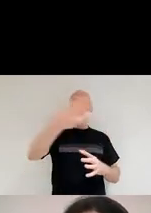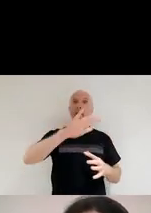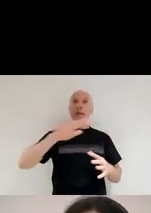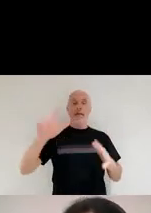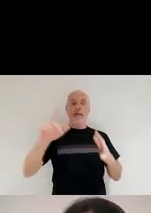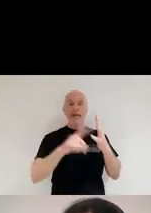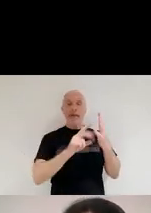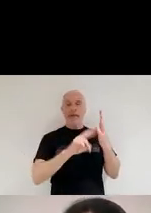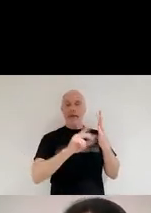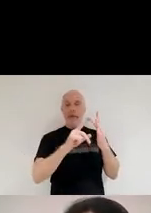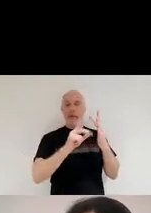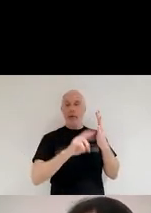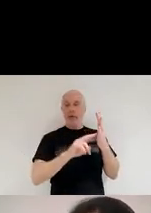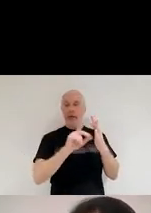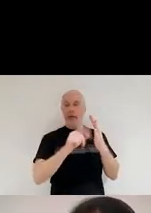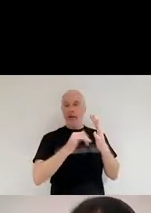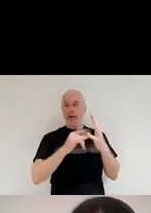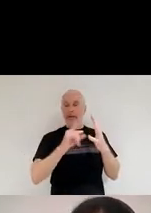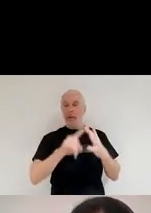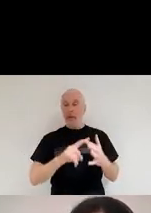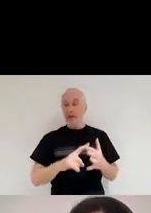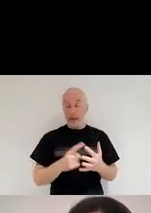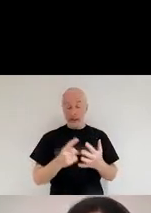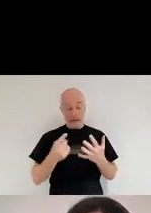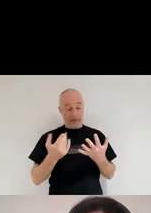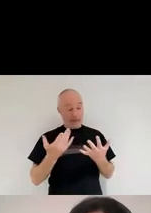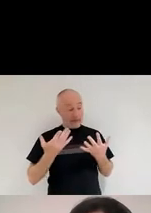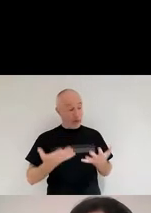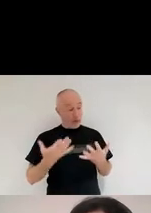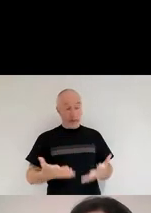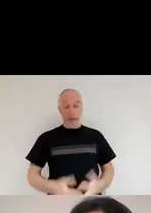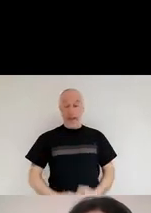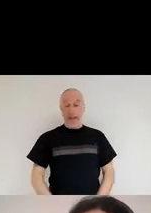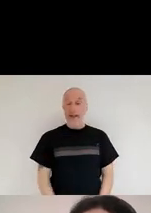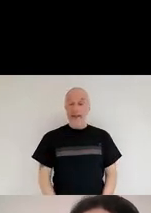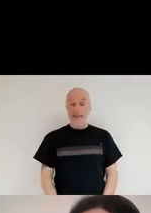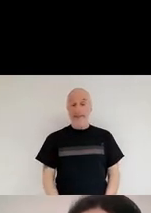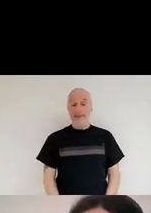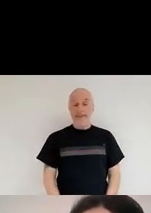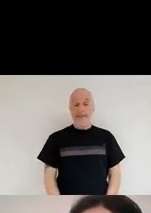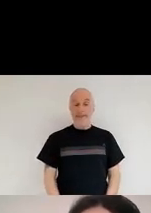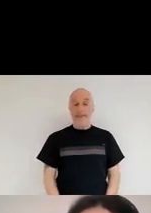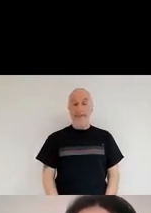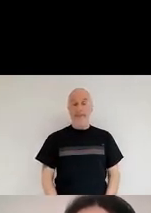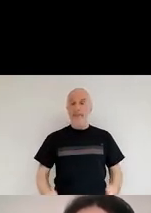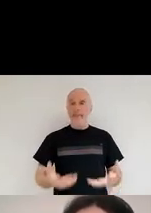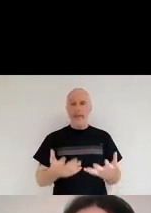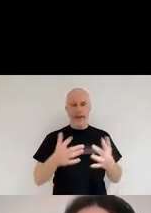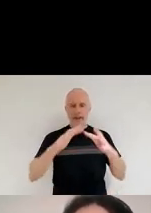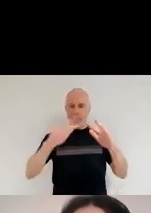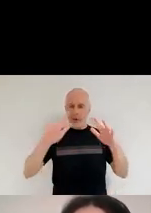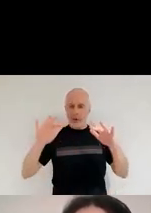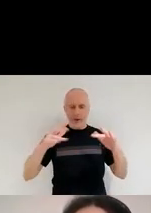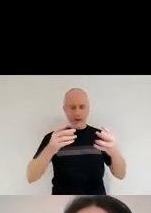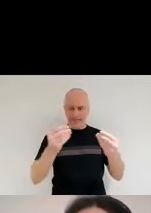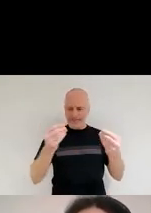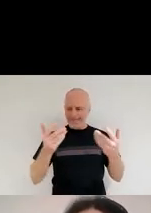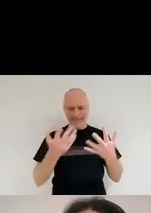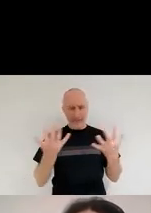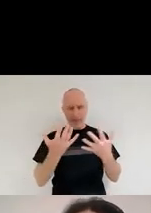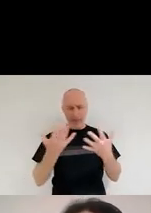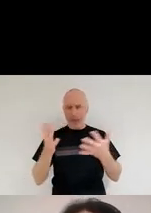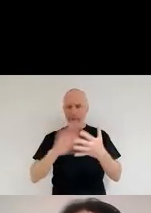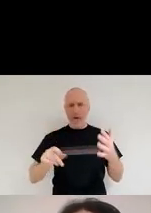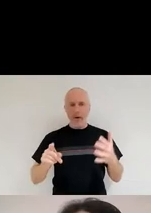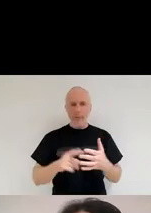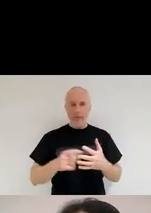Now, in order to find this treasure of dust, we have to go and step back in the and follow the steps of